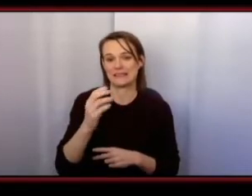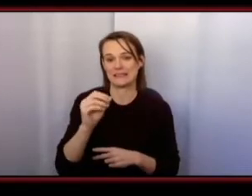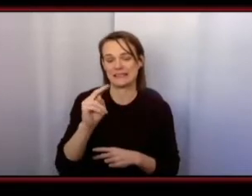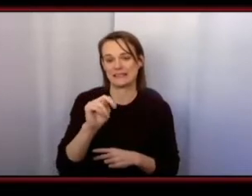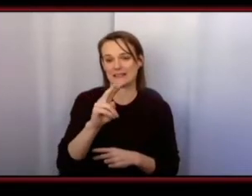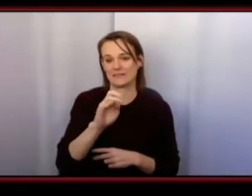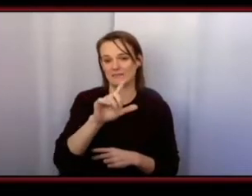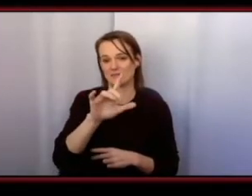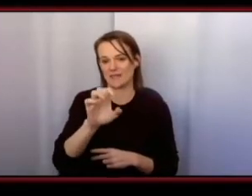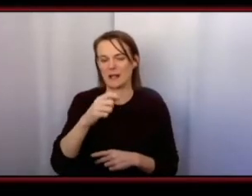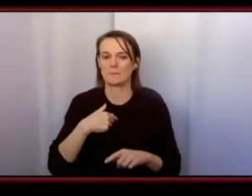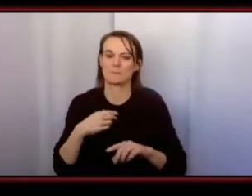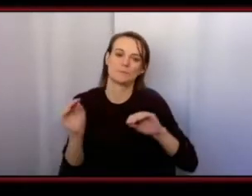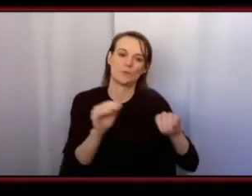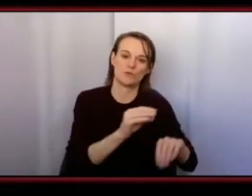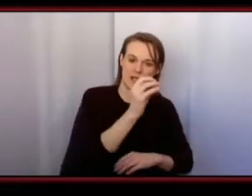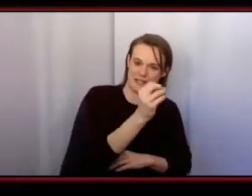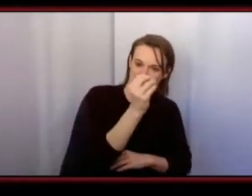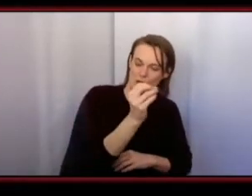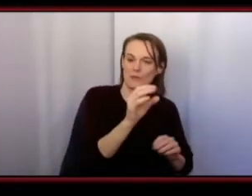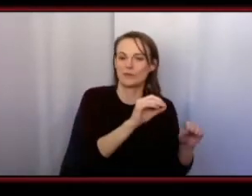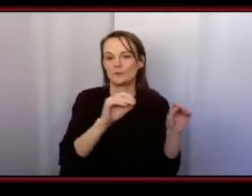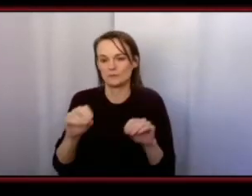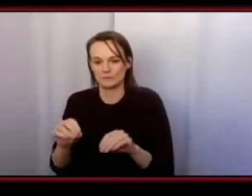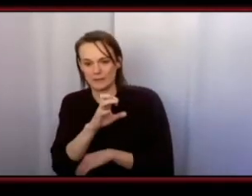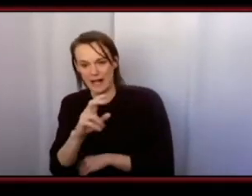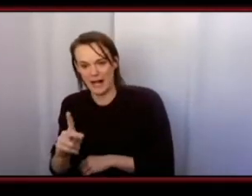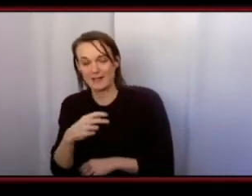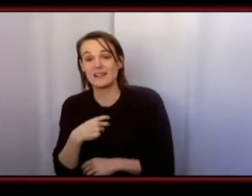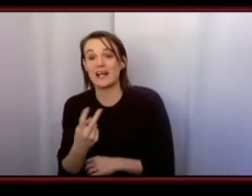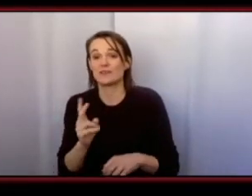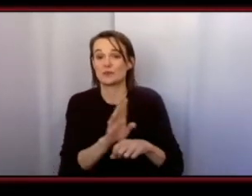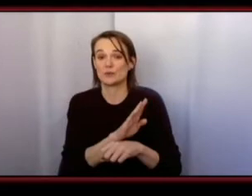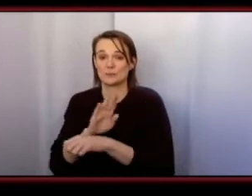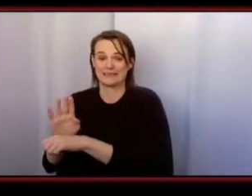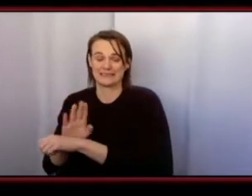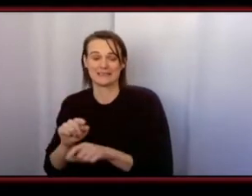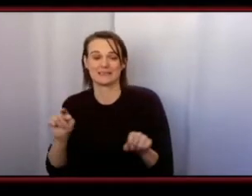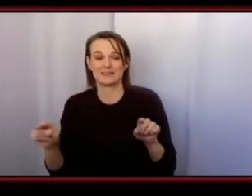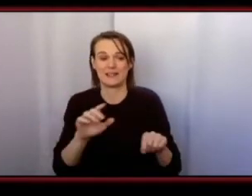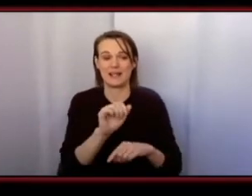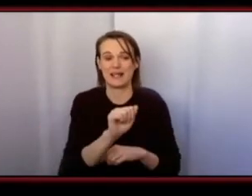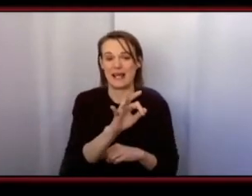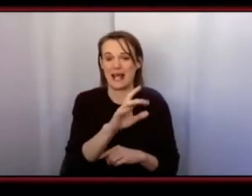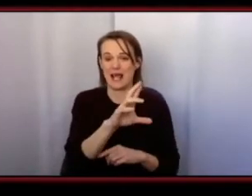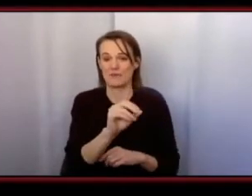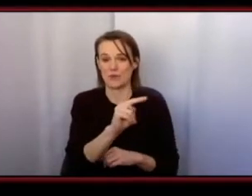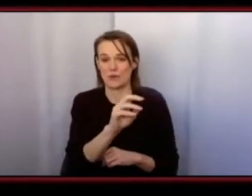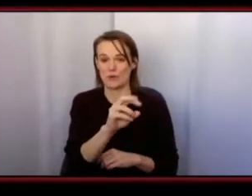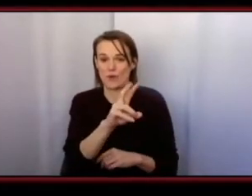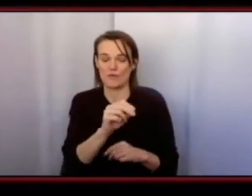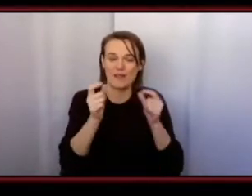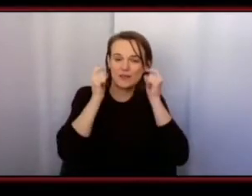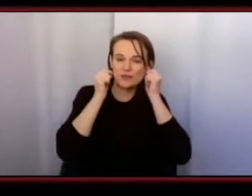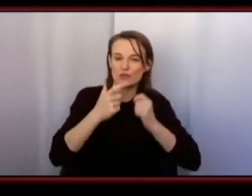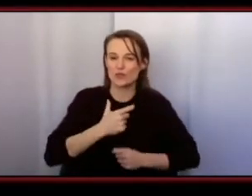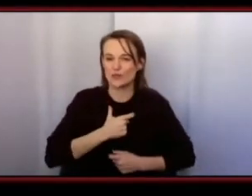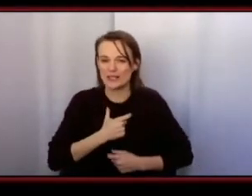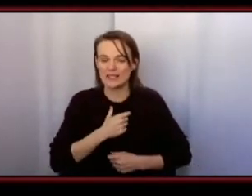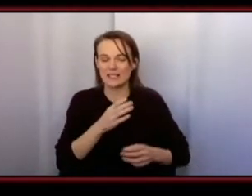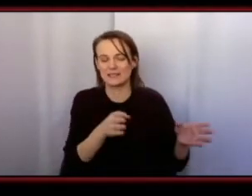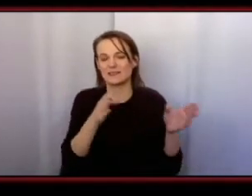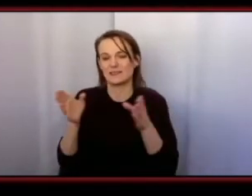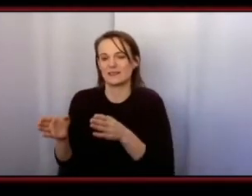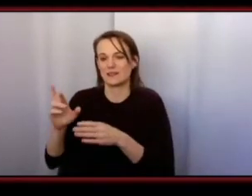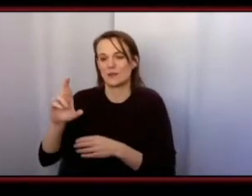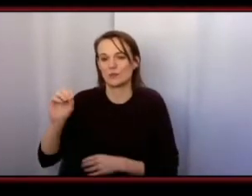um in ontario as well so i actually have two businesses one is afro nova jewelry accessories and then the other one is called roberts